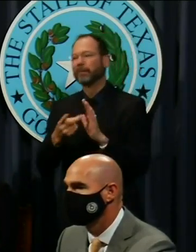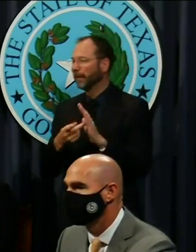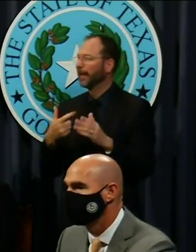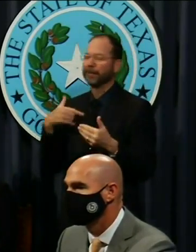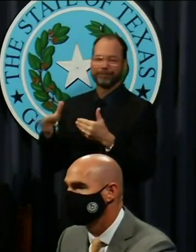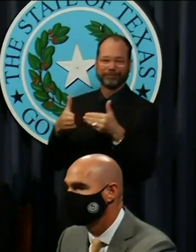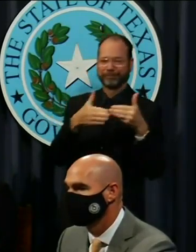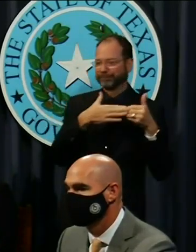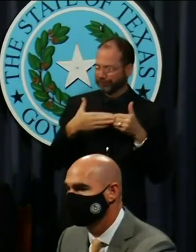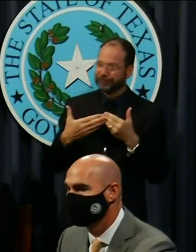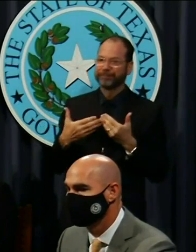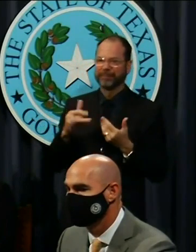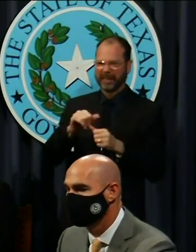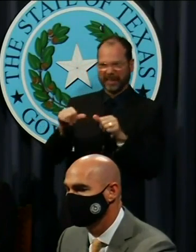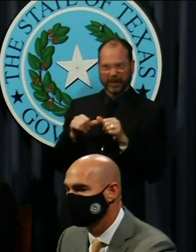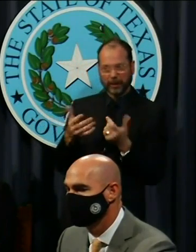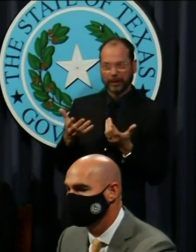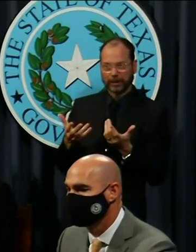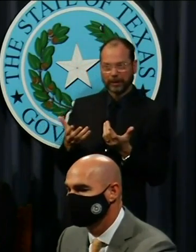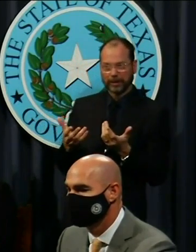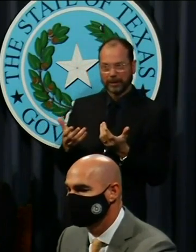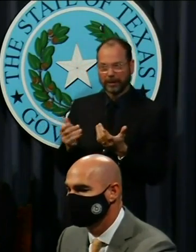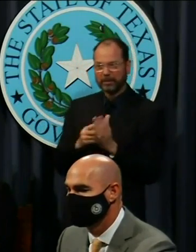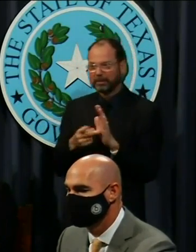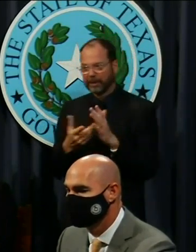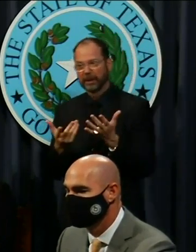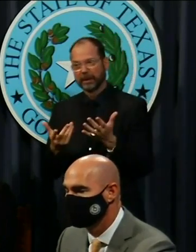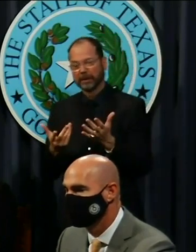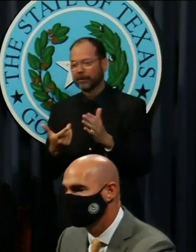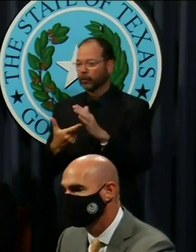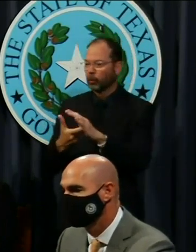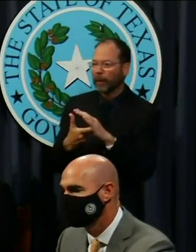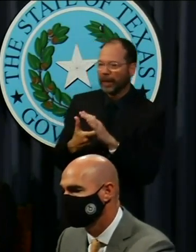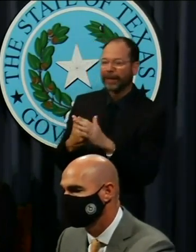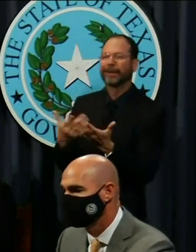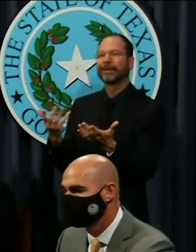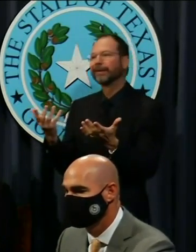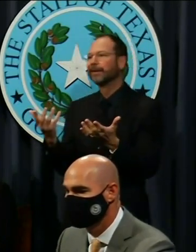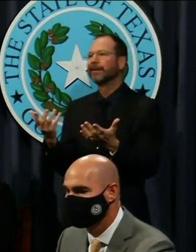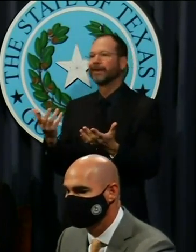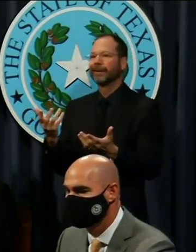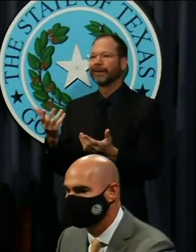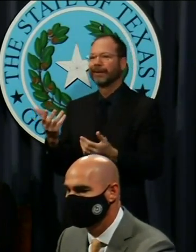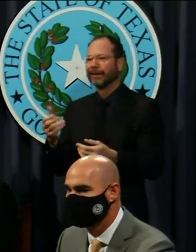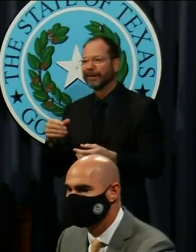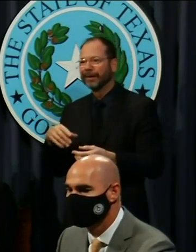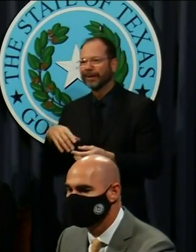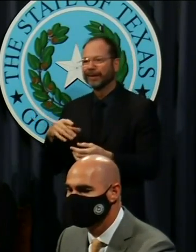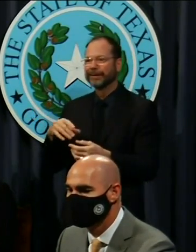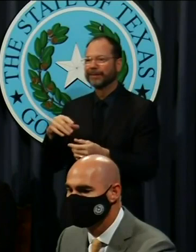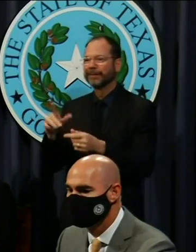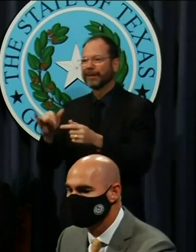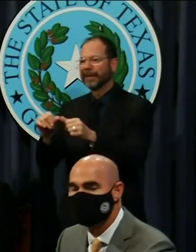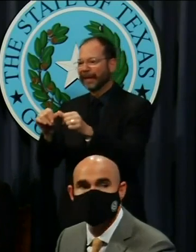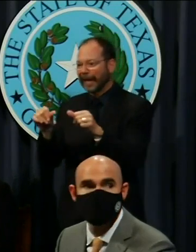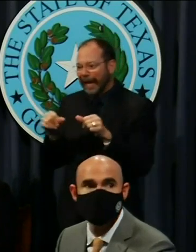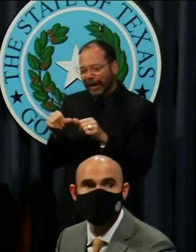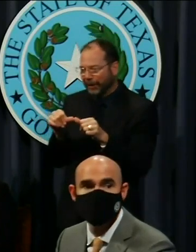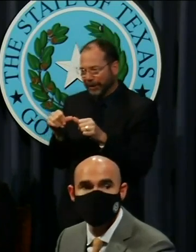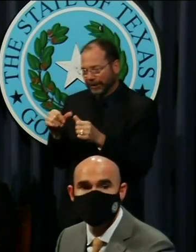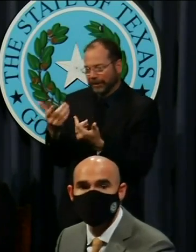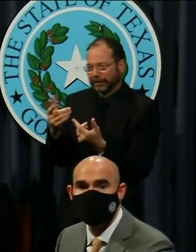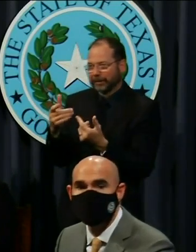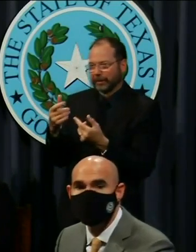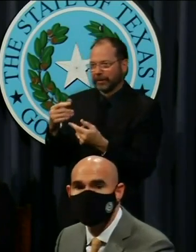That correction would likely mean that it would require a reduction in the extent to which a region is able to open.